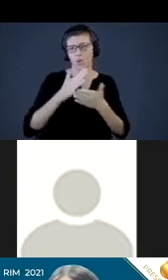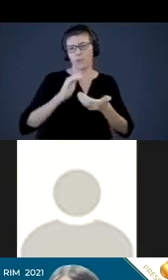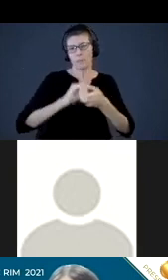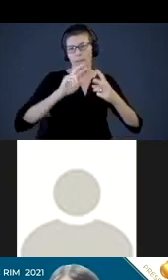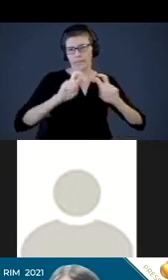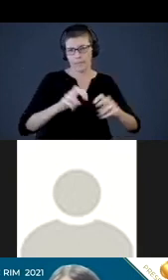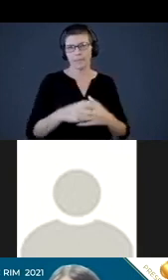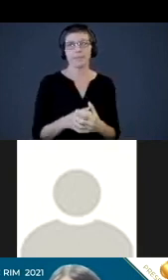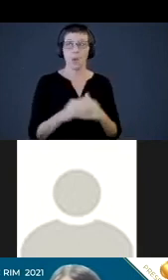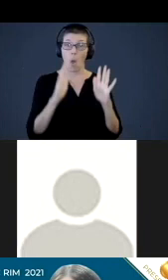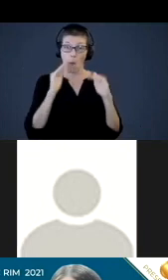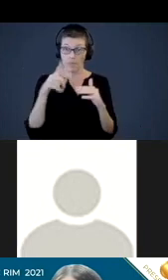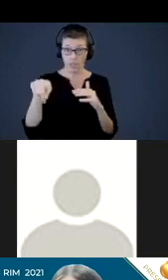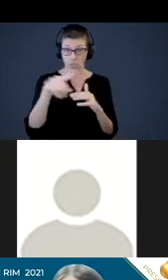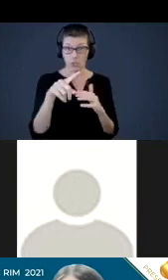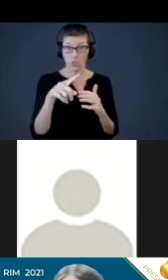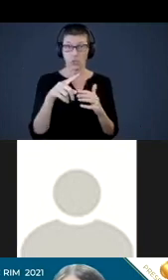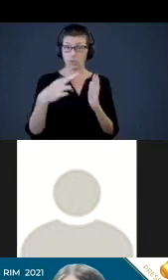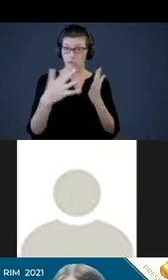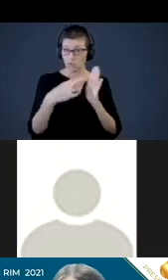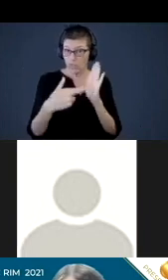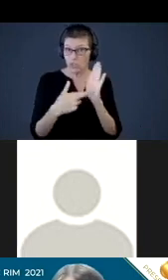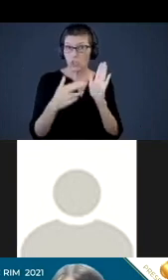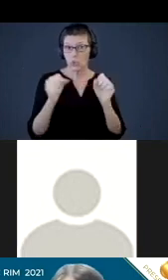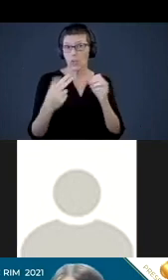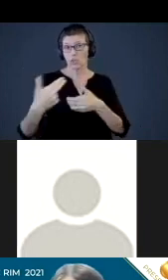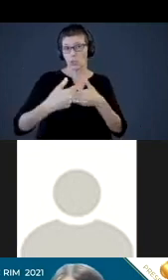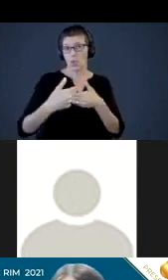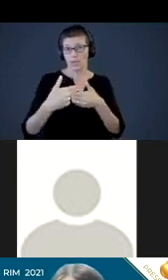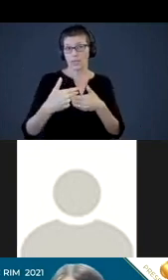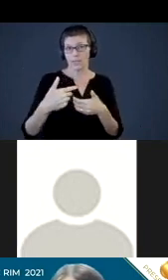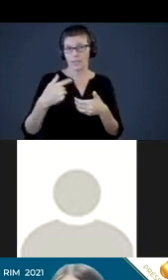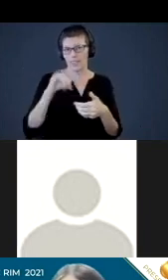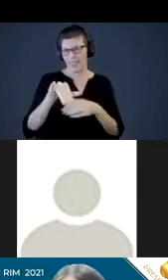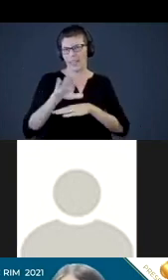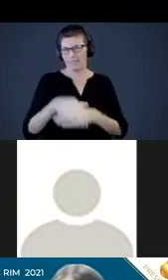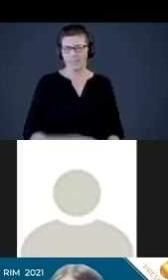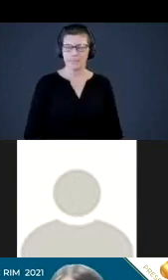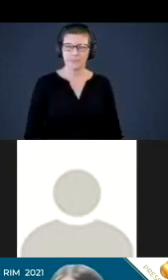So hopefully, folks, you're registered and you're able to join us that evening.